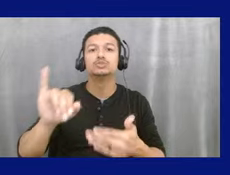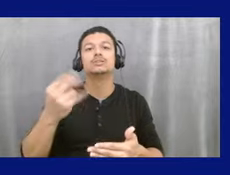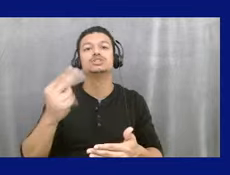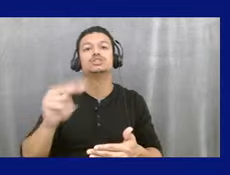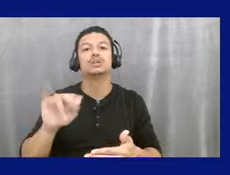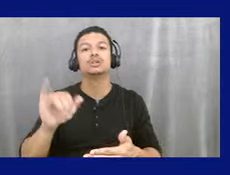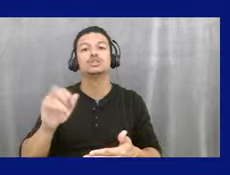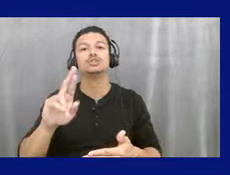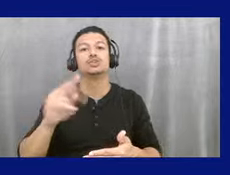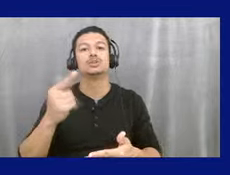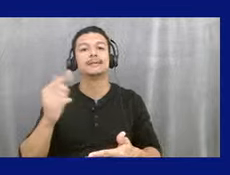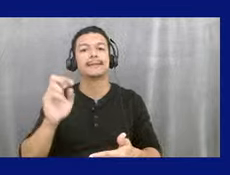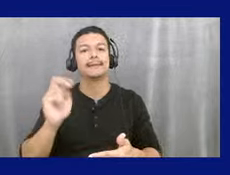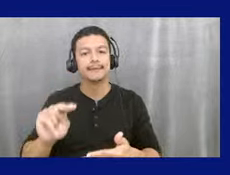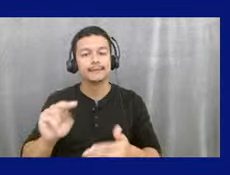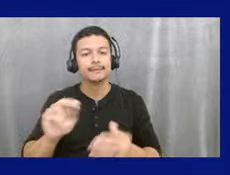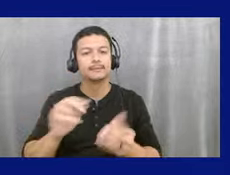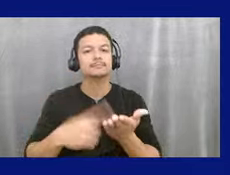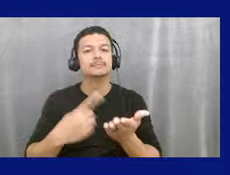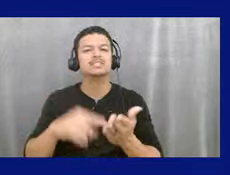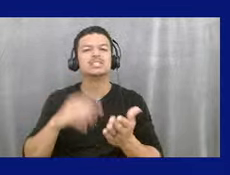what's coming up next in economic development.